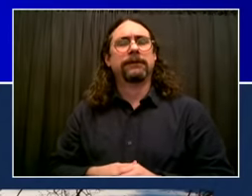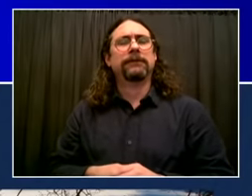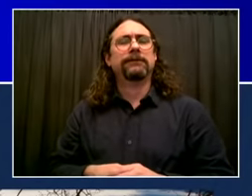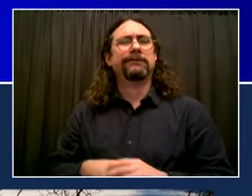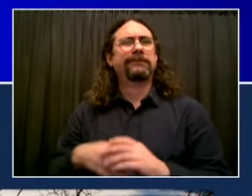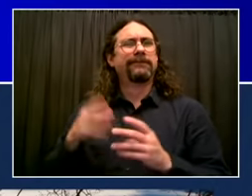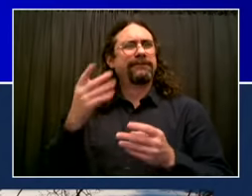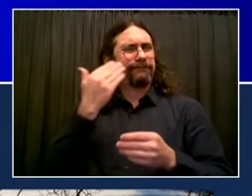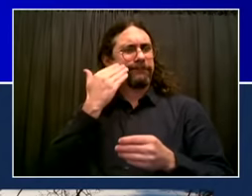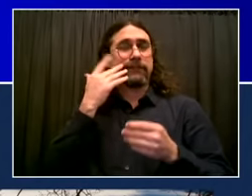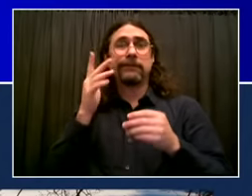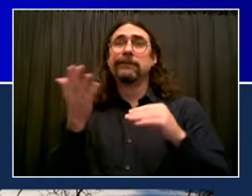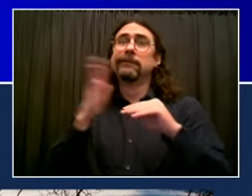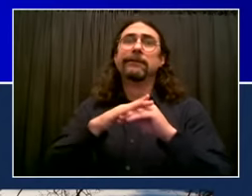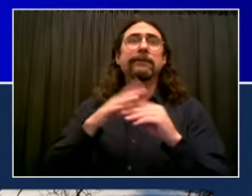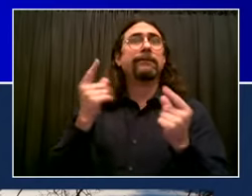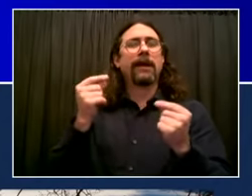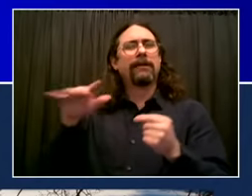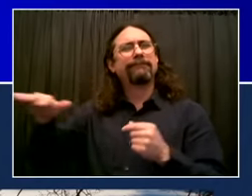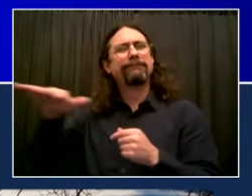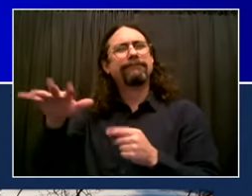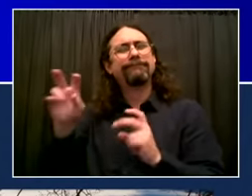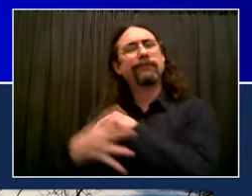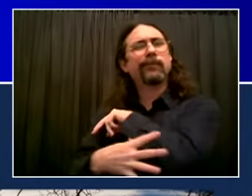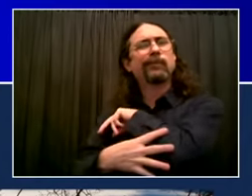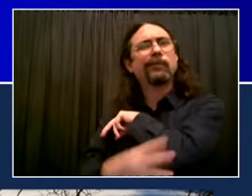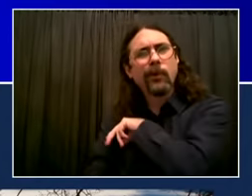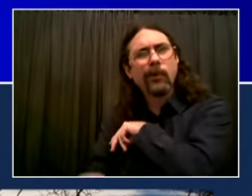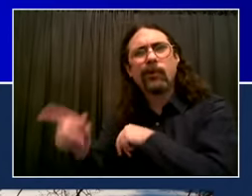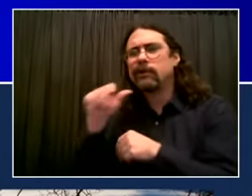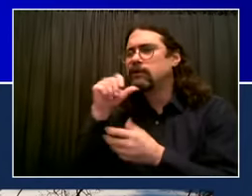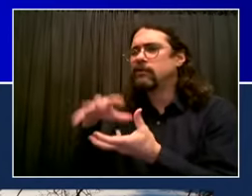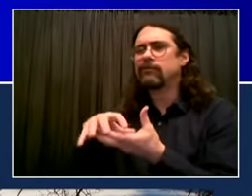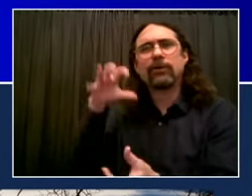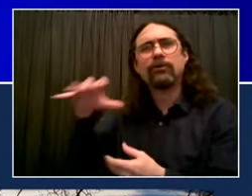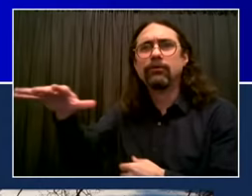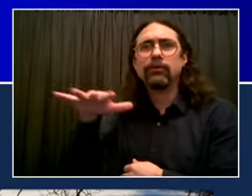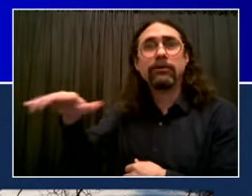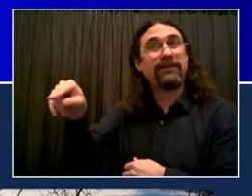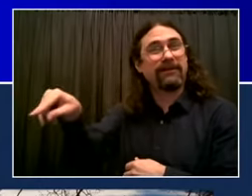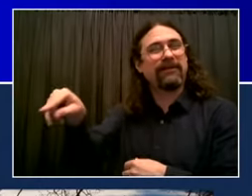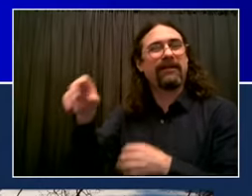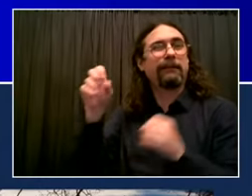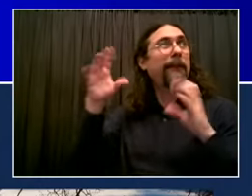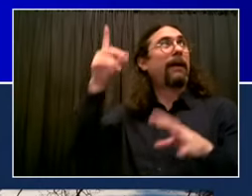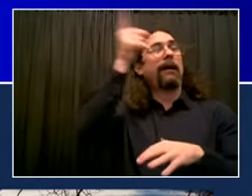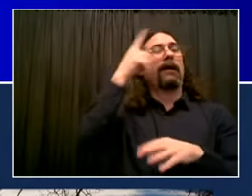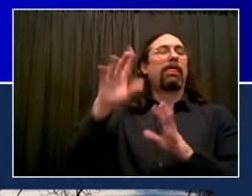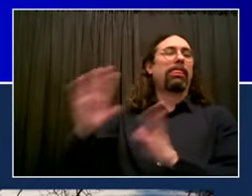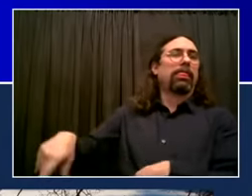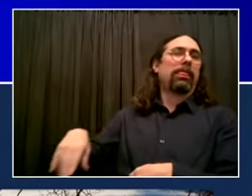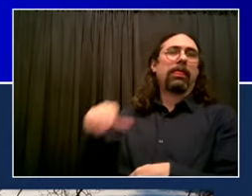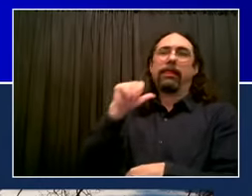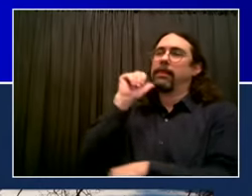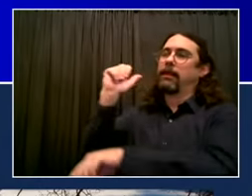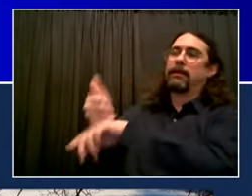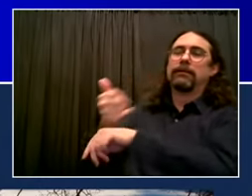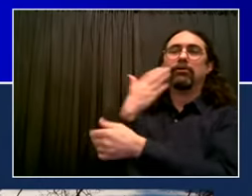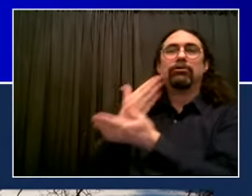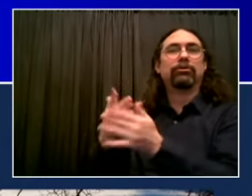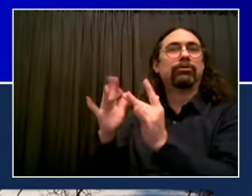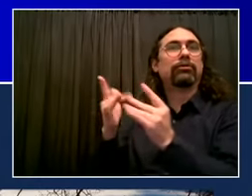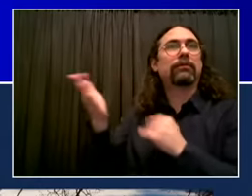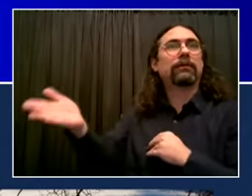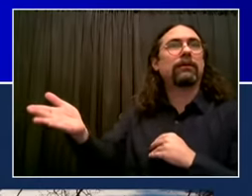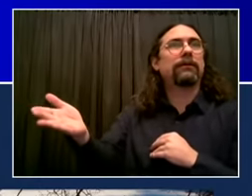to ensure that they utilize the efforts of minority and women-owned business, that they hire from local communities, that they